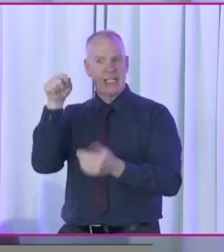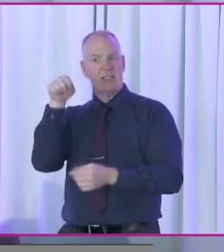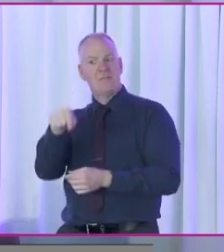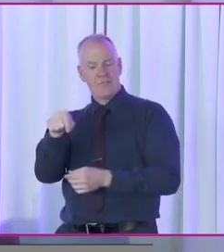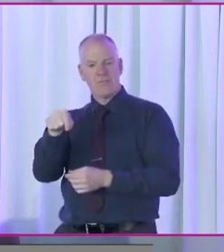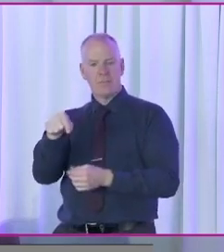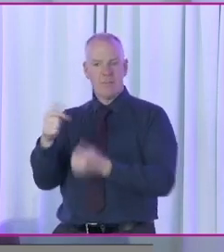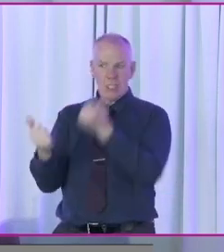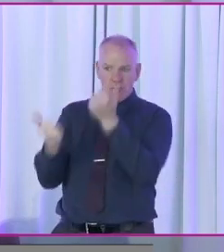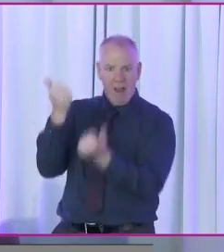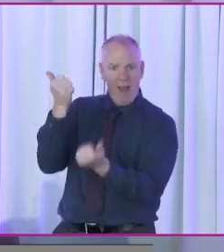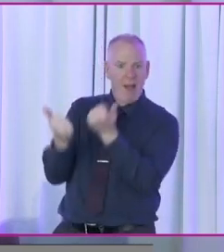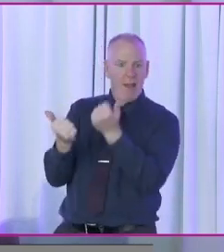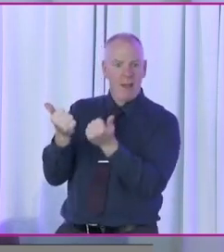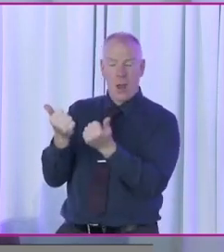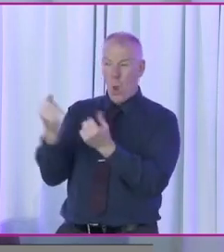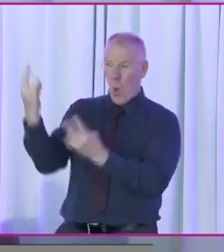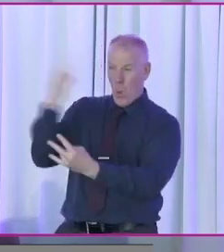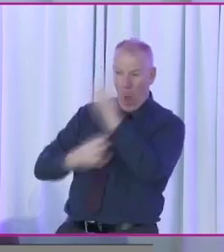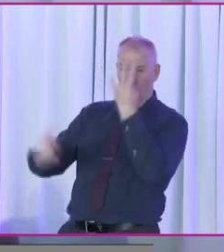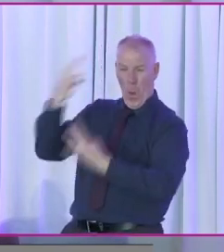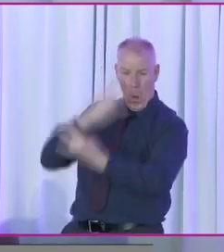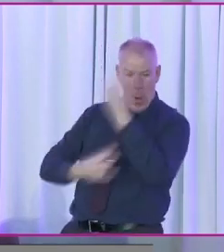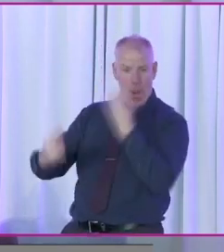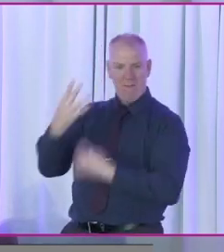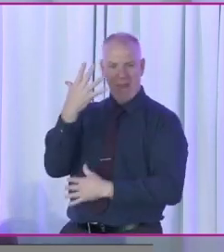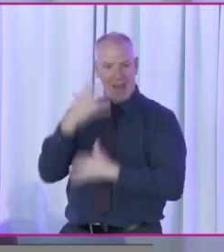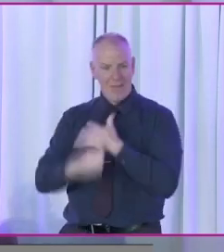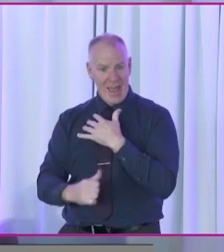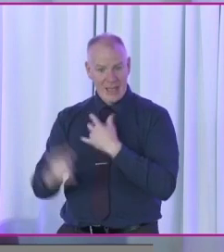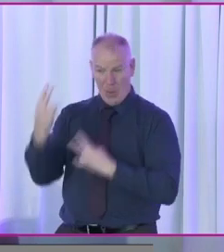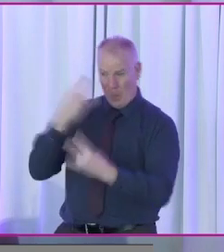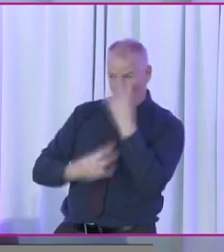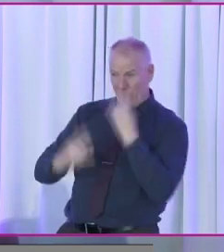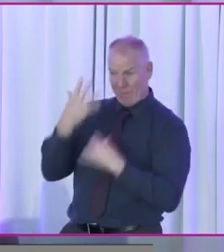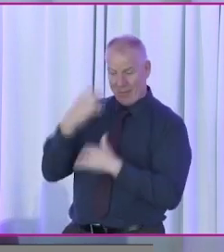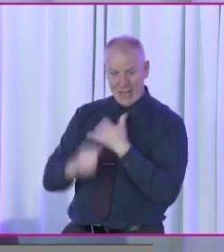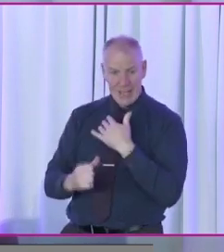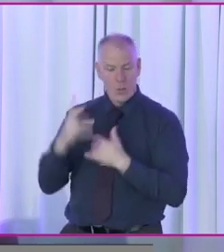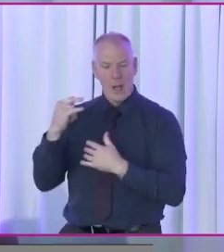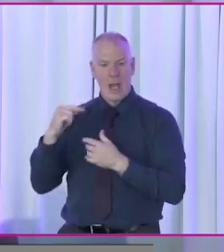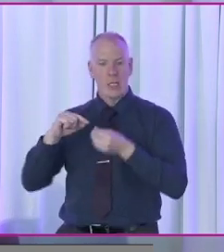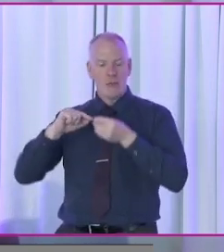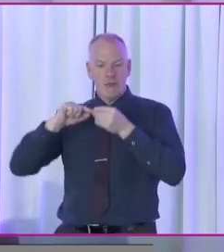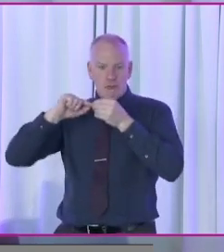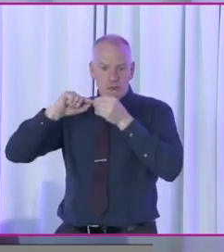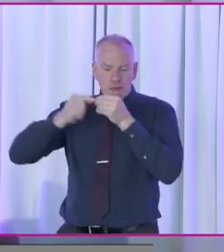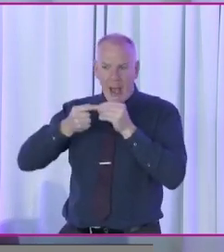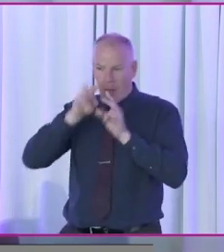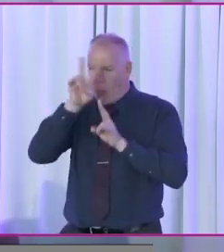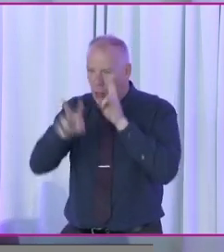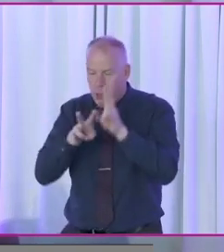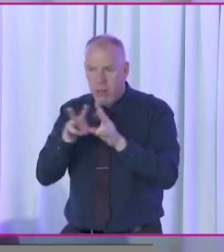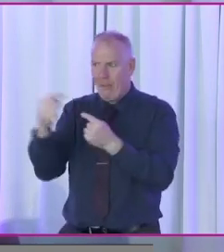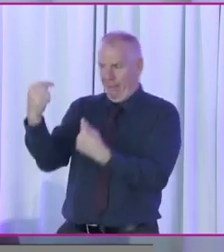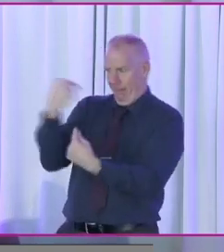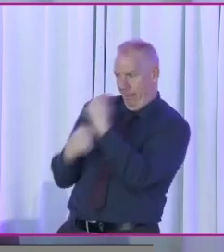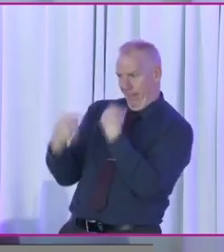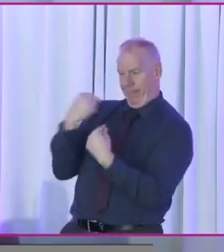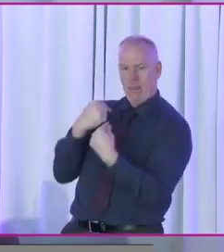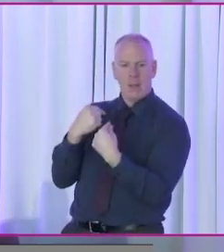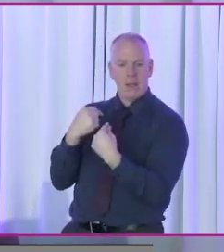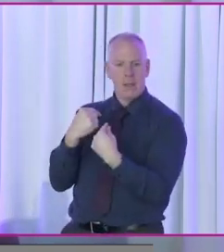there was a trial. I was cross-examined for five days, because they tried to hammer, they tried to